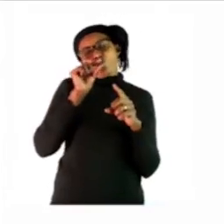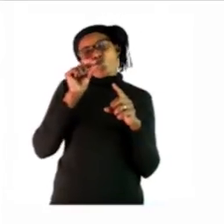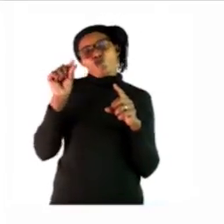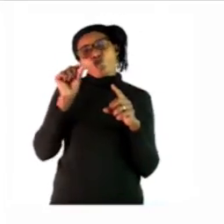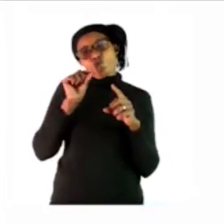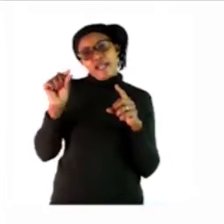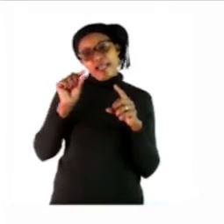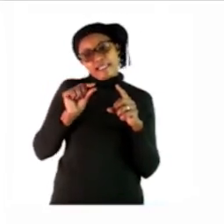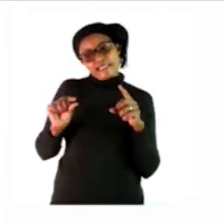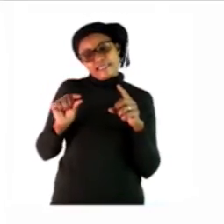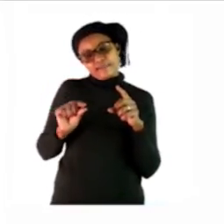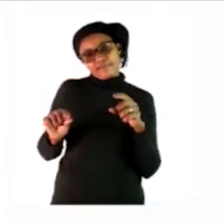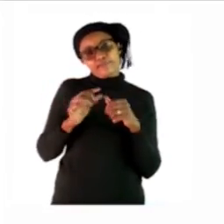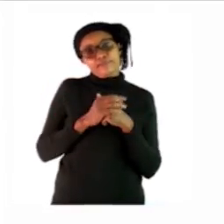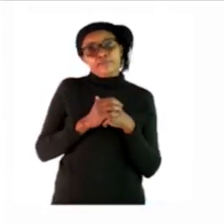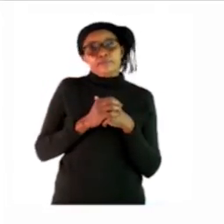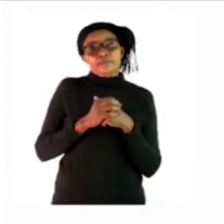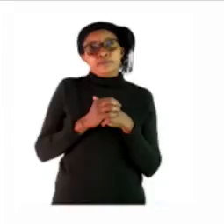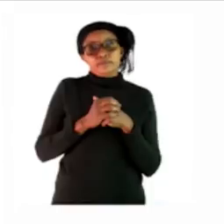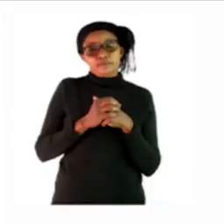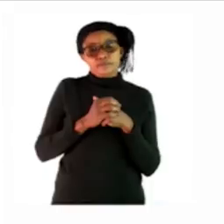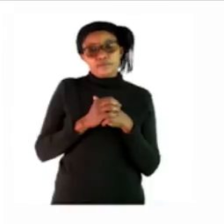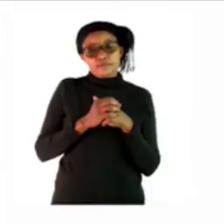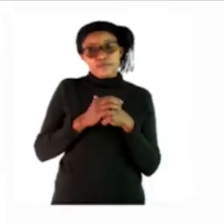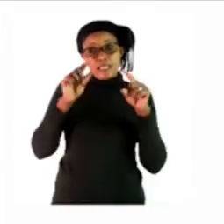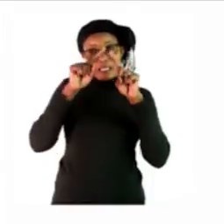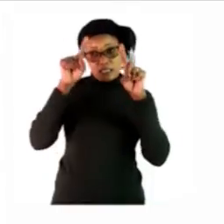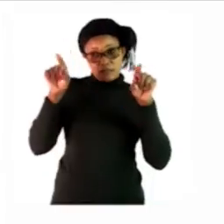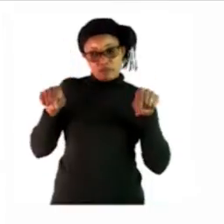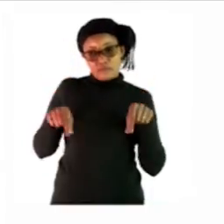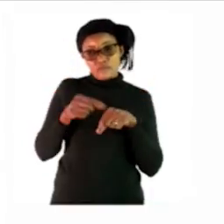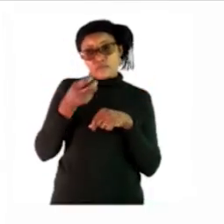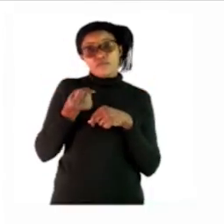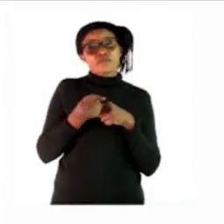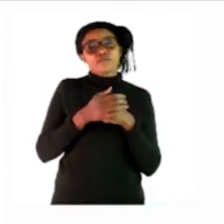word in that blocks that they give them